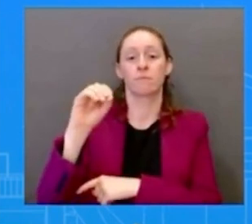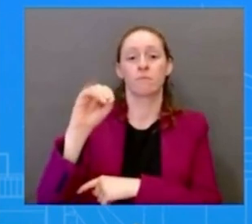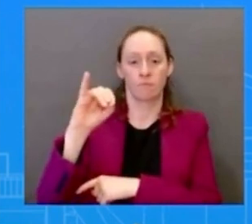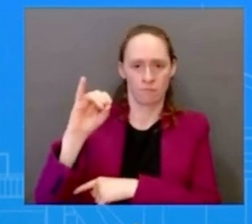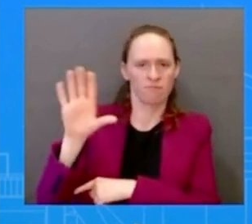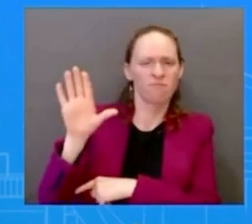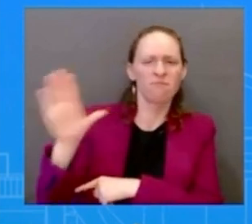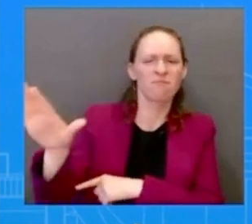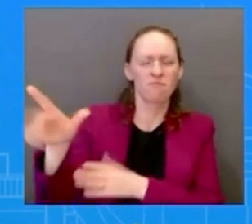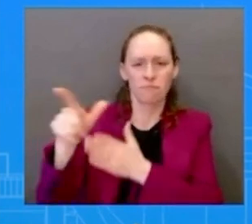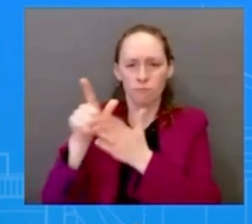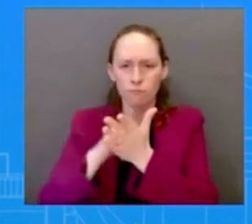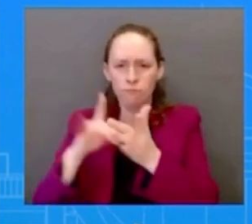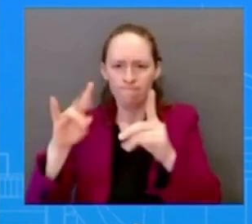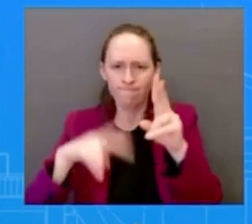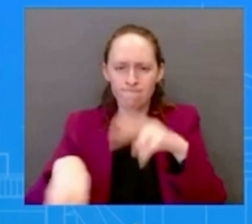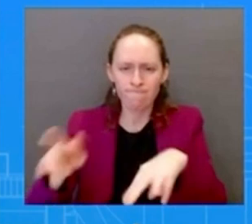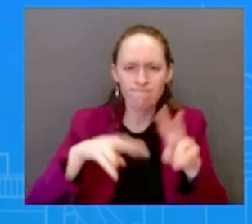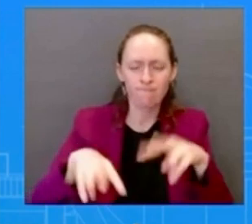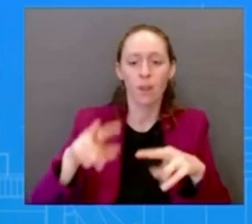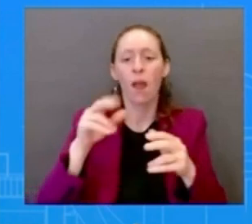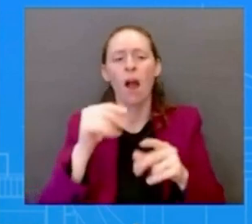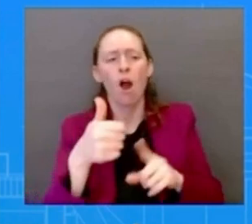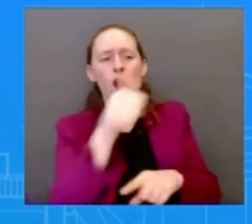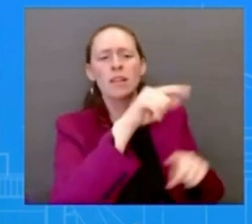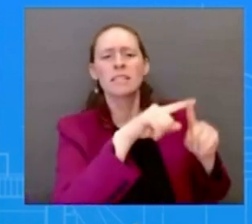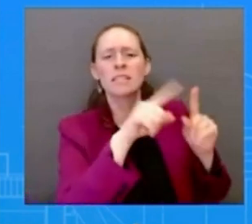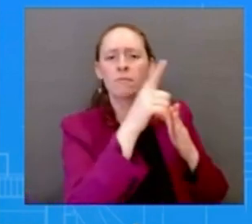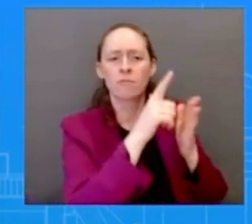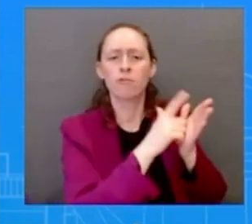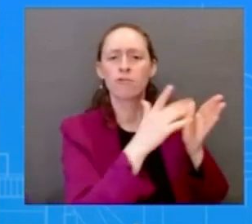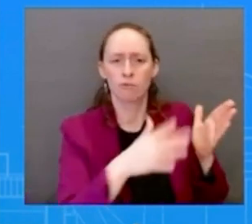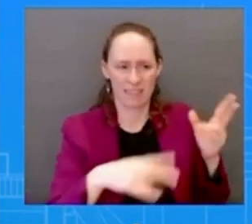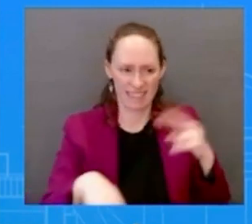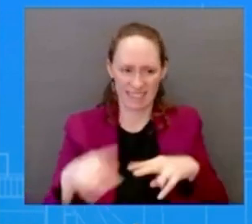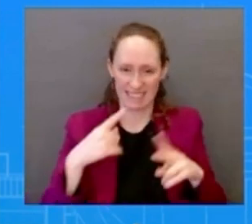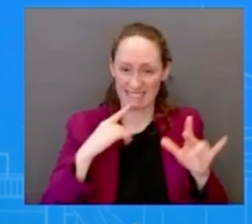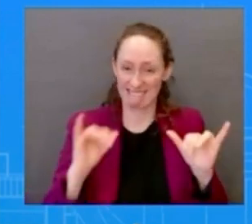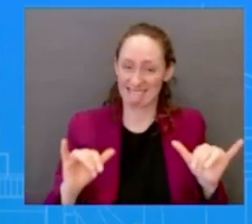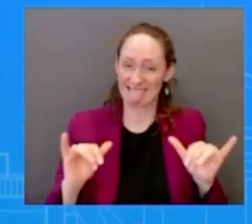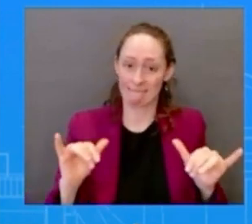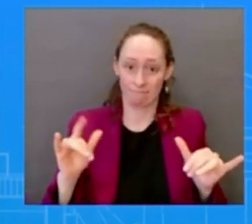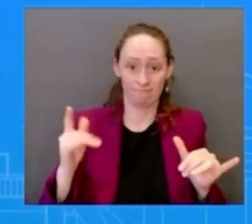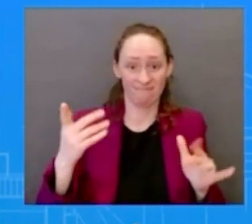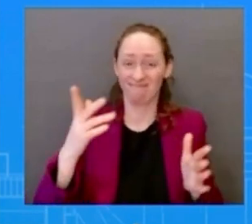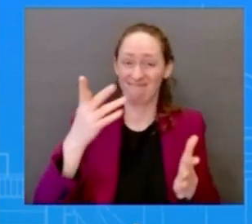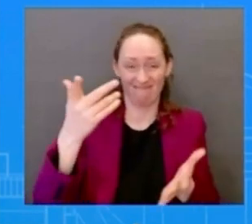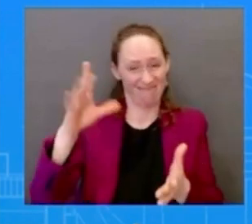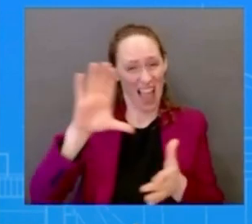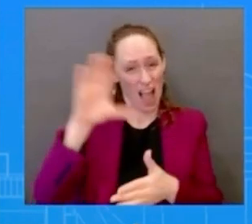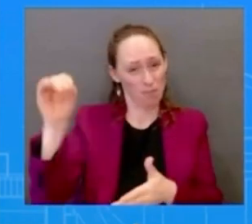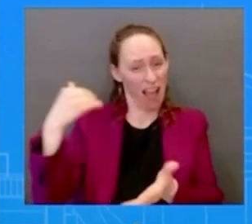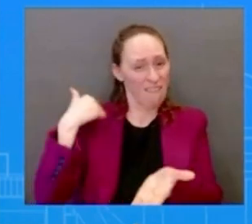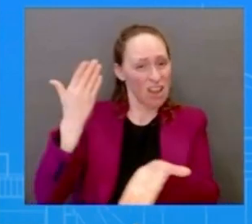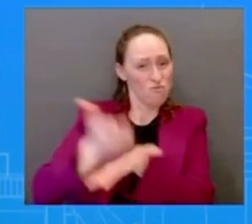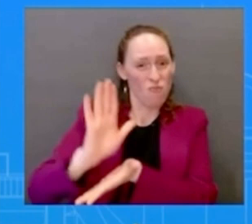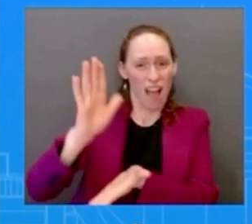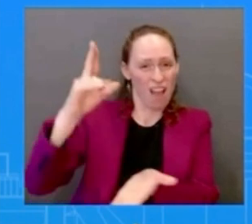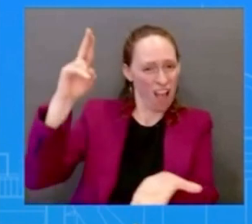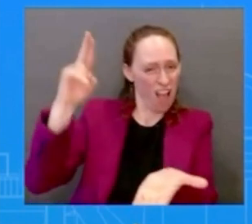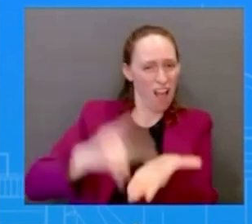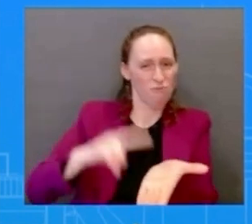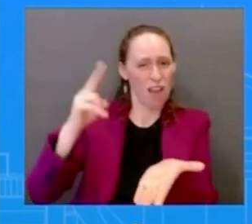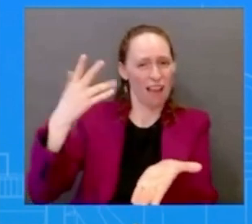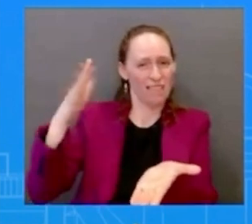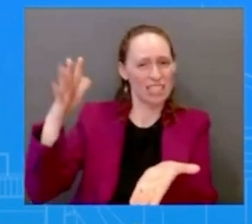said they have lease rights and that can't be ignored that's a big figure on the scale in the favor of development and so